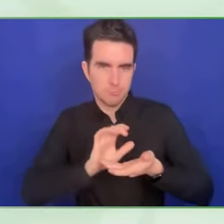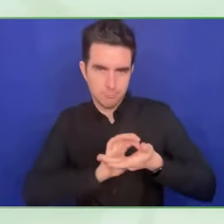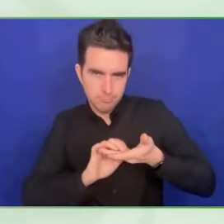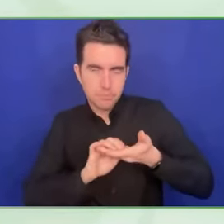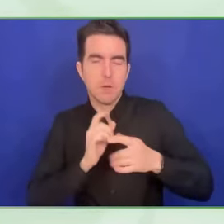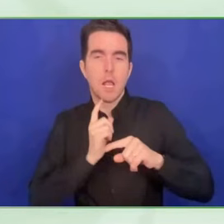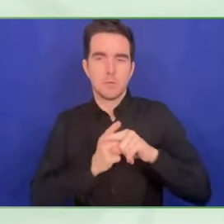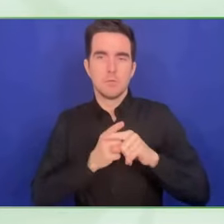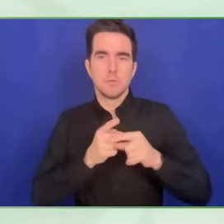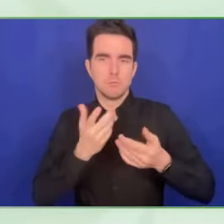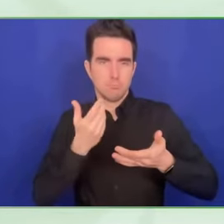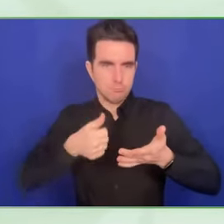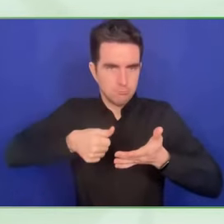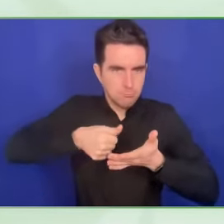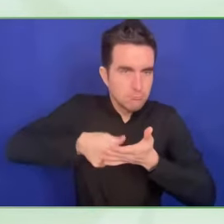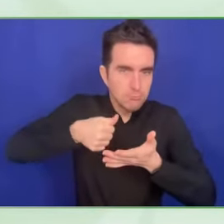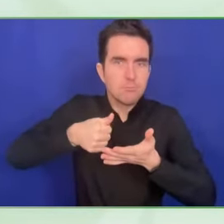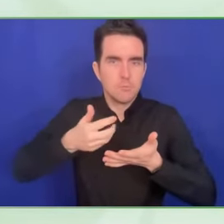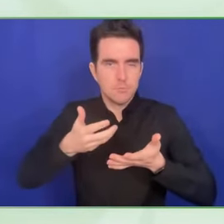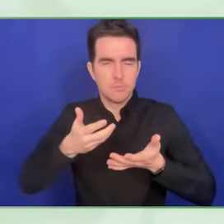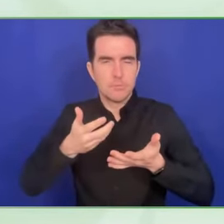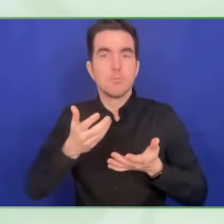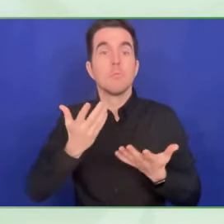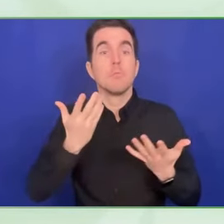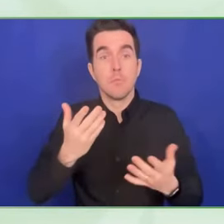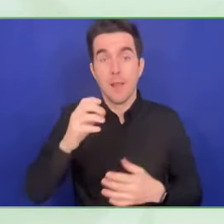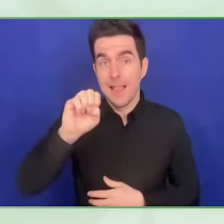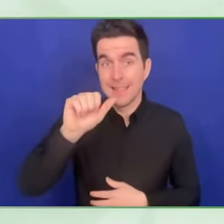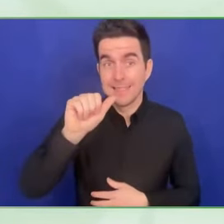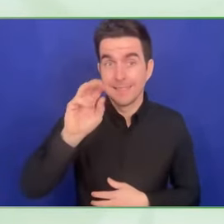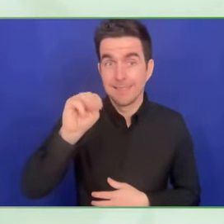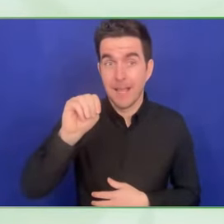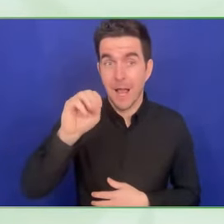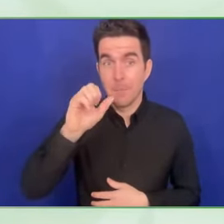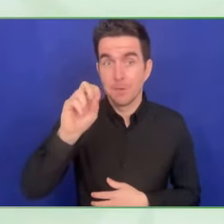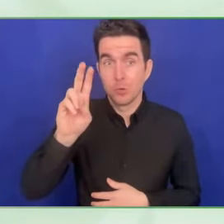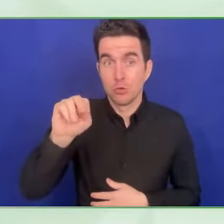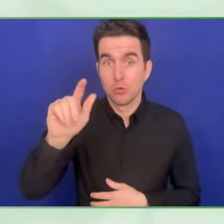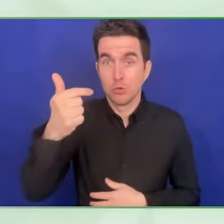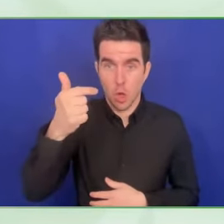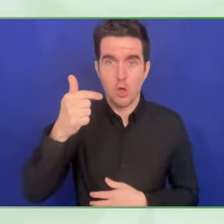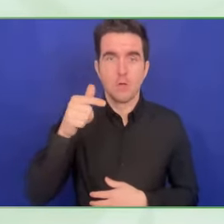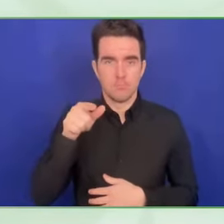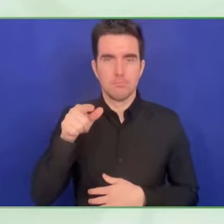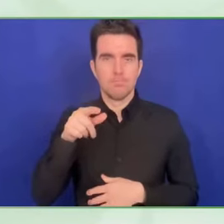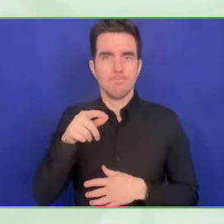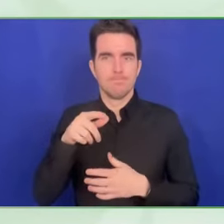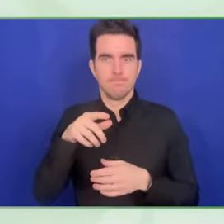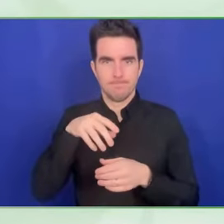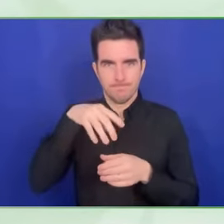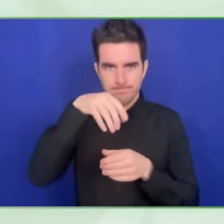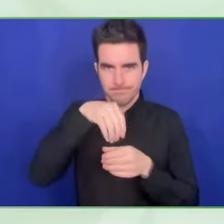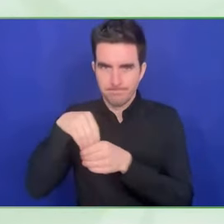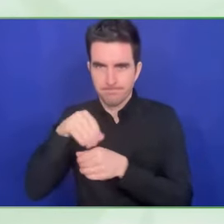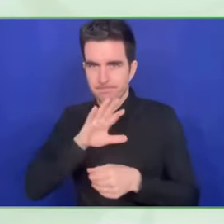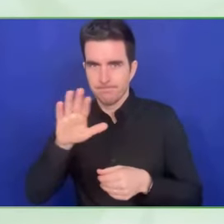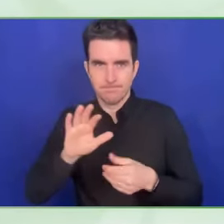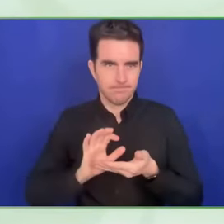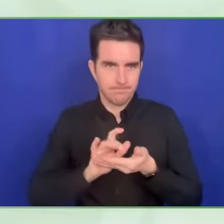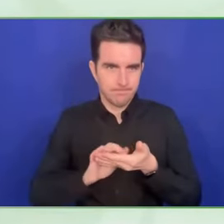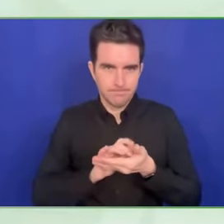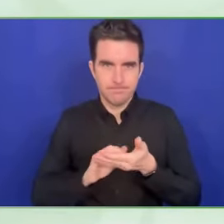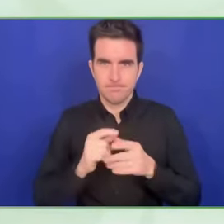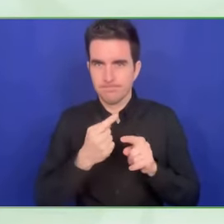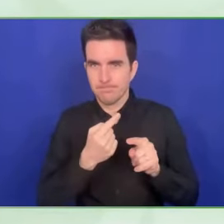in an isolated memory. But it protects all your phone. When turning on, when turning